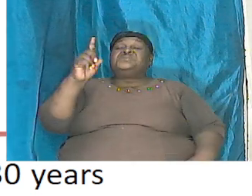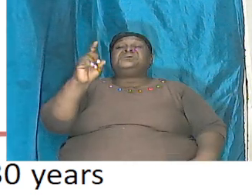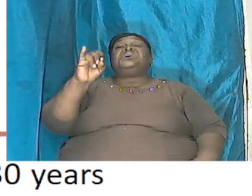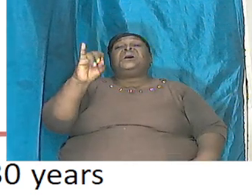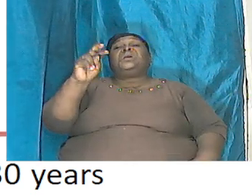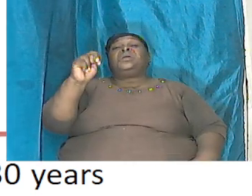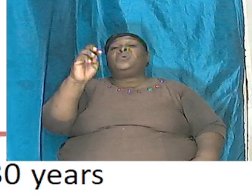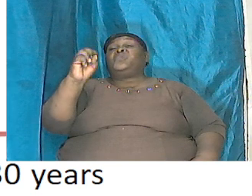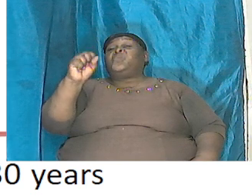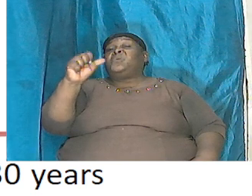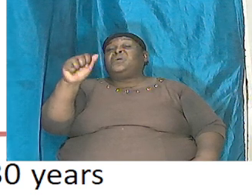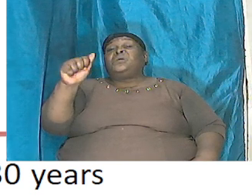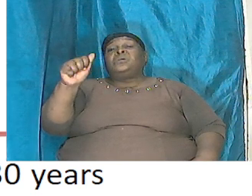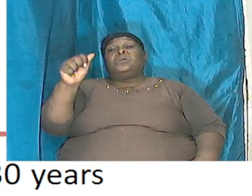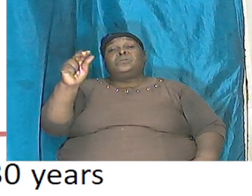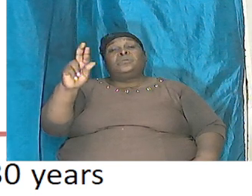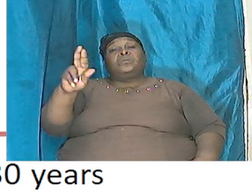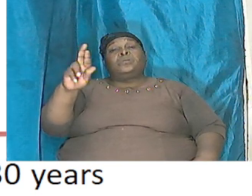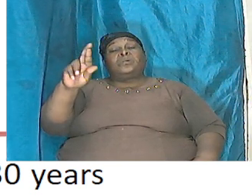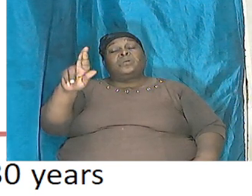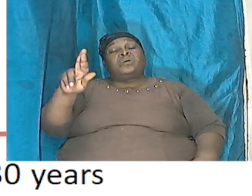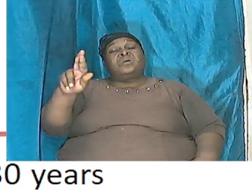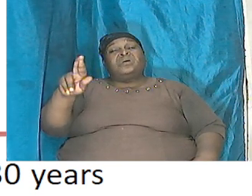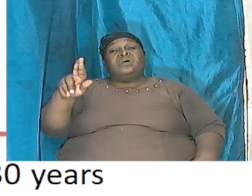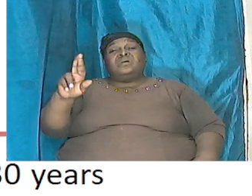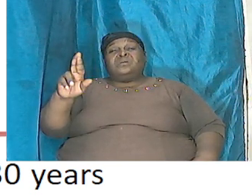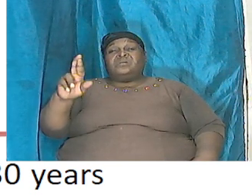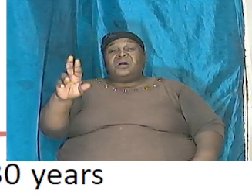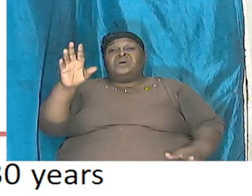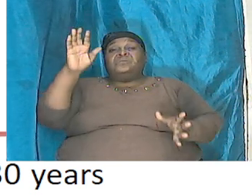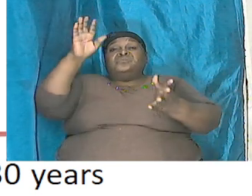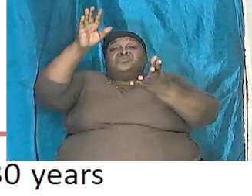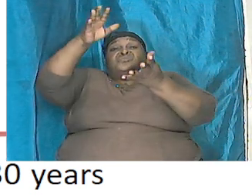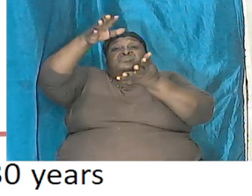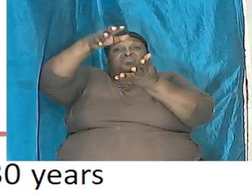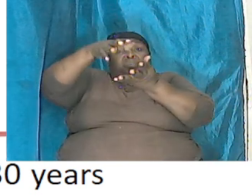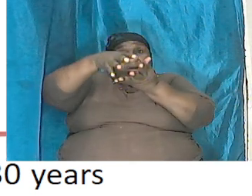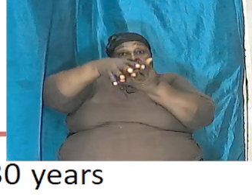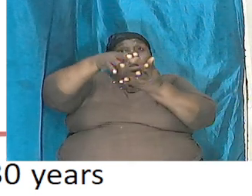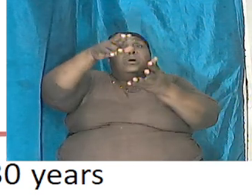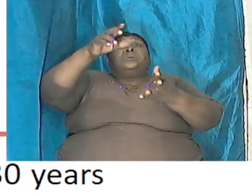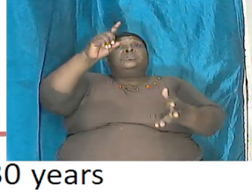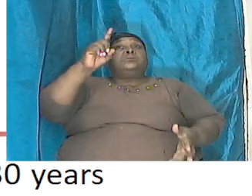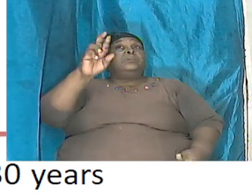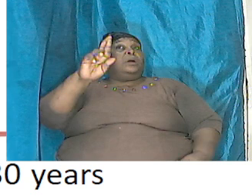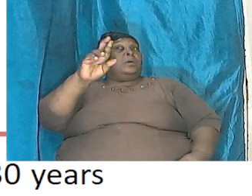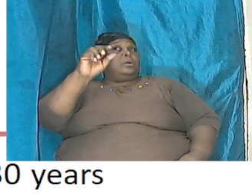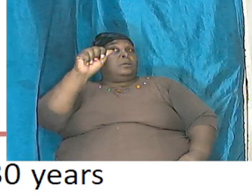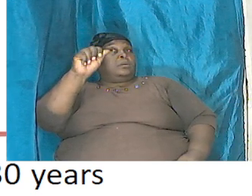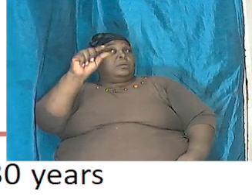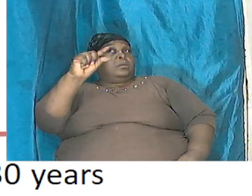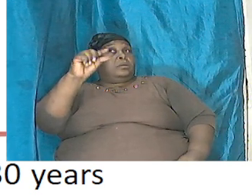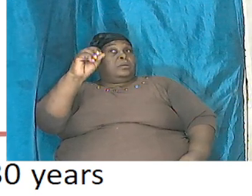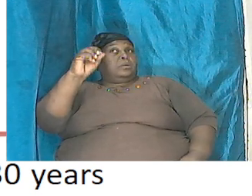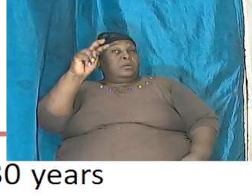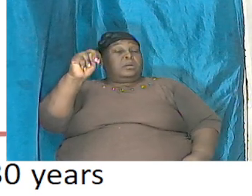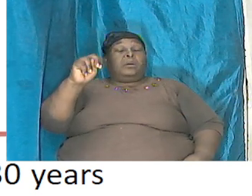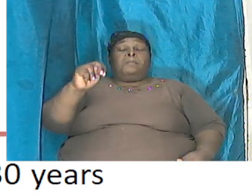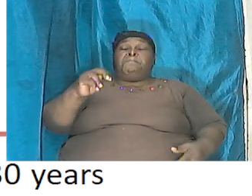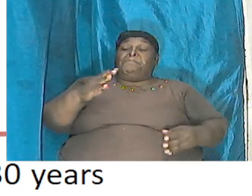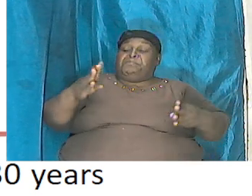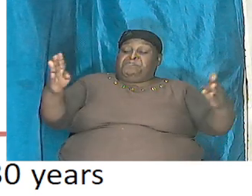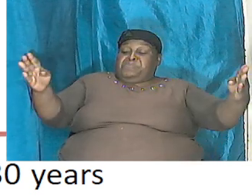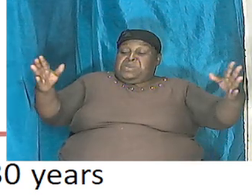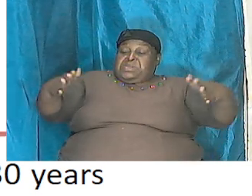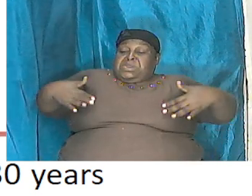it is the same thing because a dragon is a massive beast that is huge that is mammoth that is